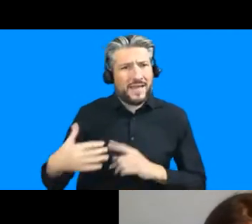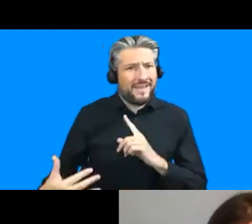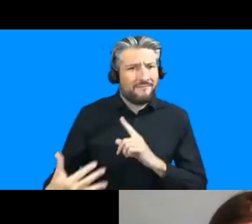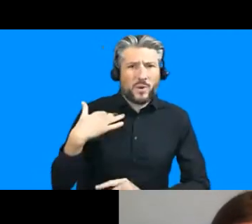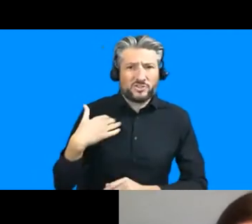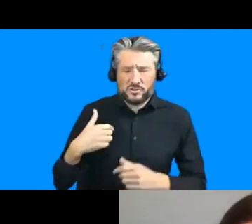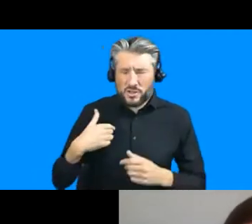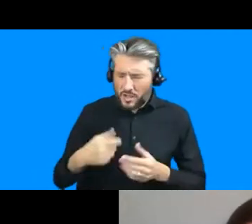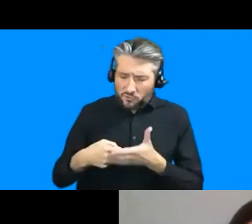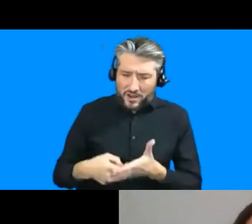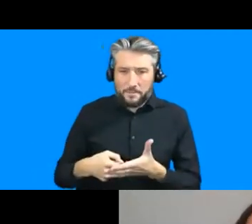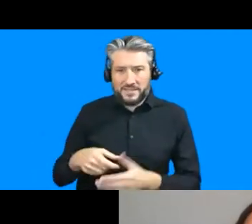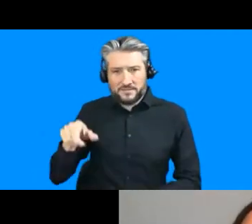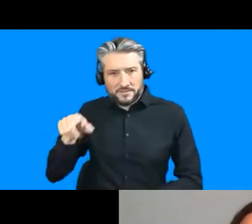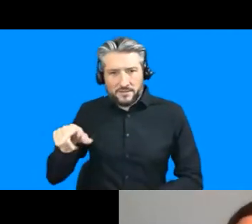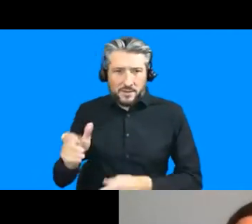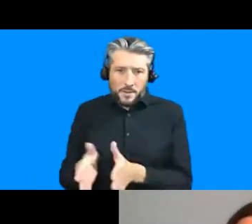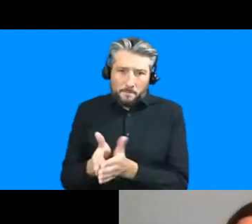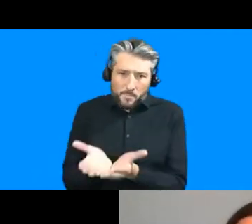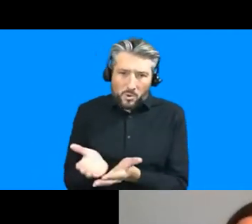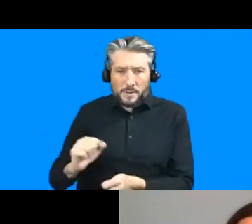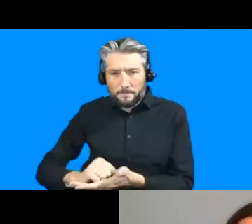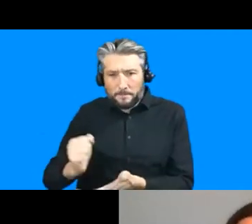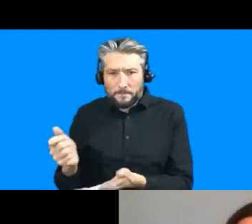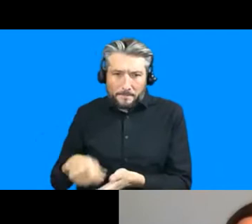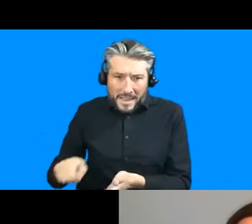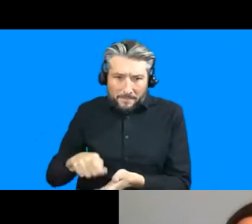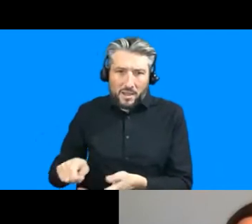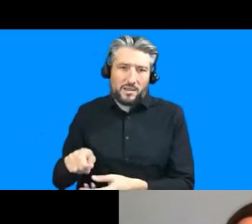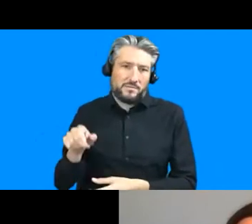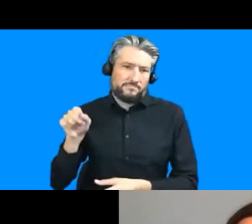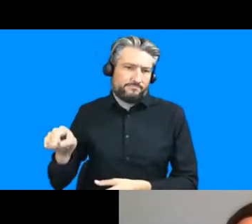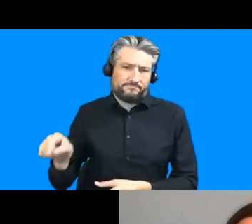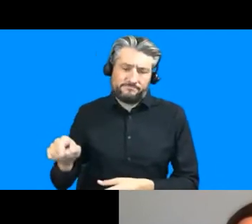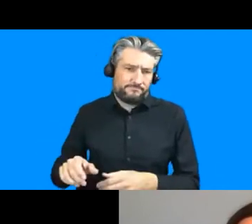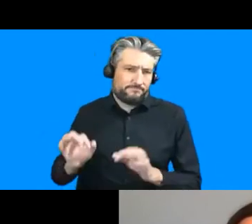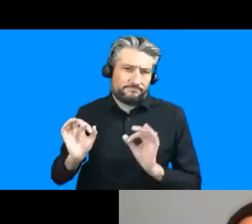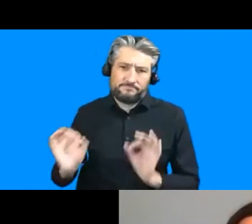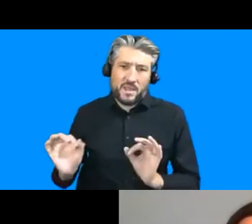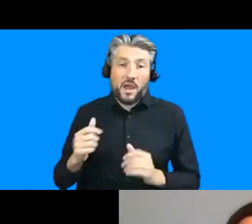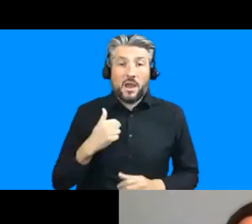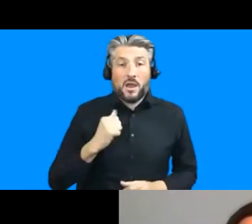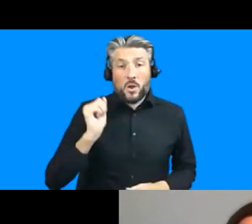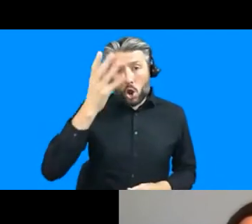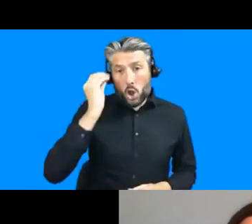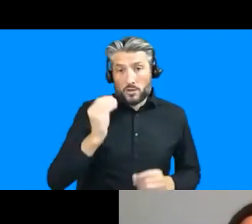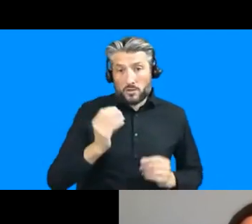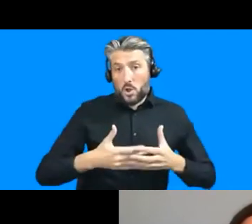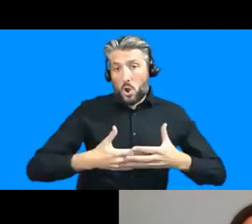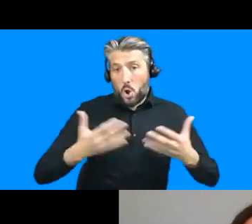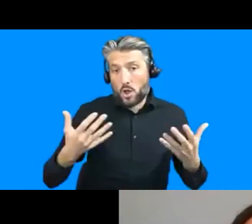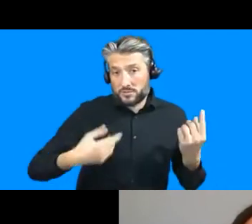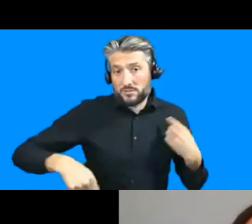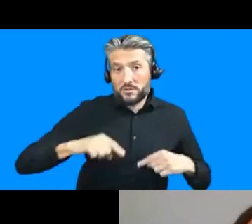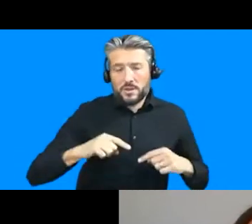books and papers to on on on this uh on this issue because we are learning a lot about what bottom-up technology